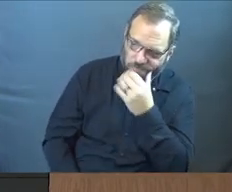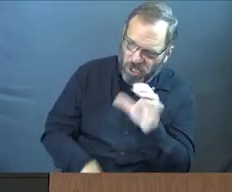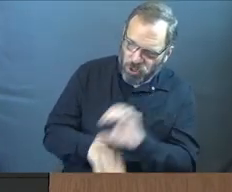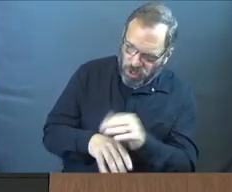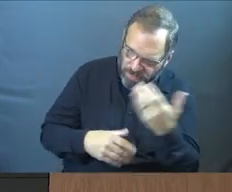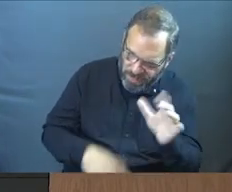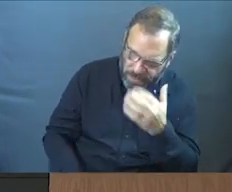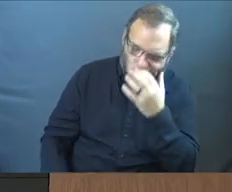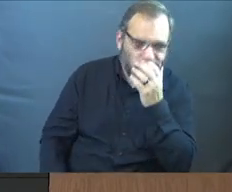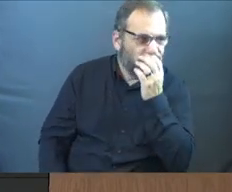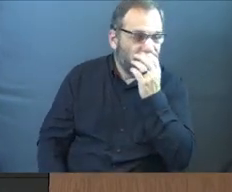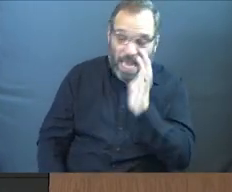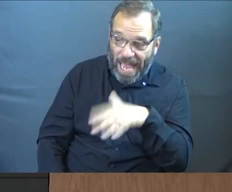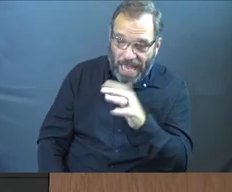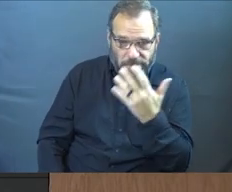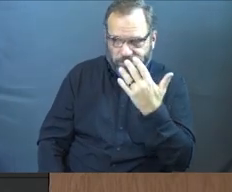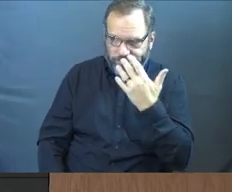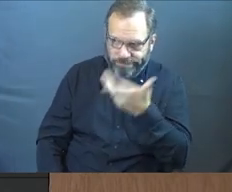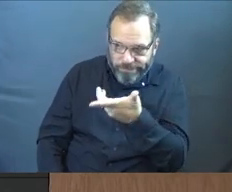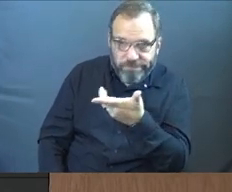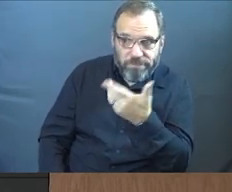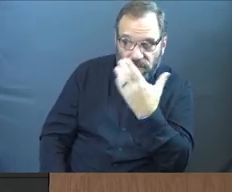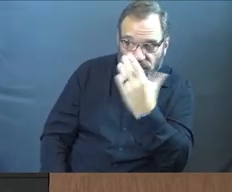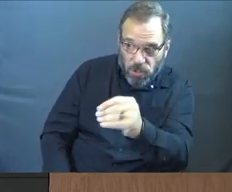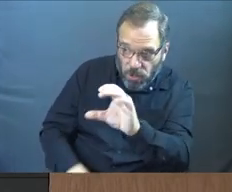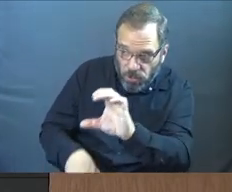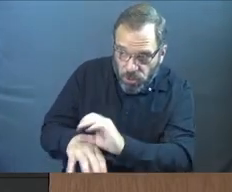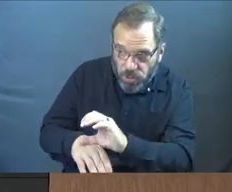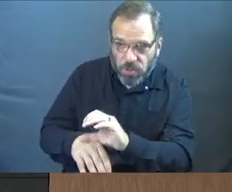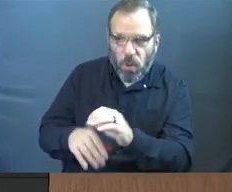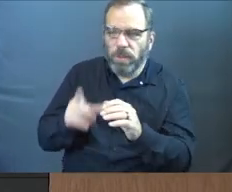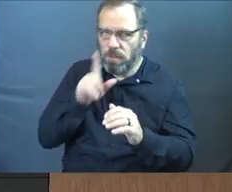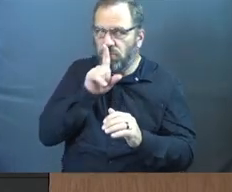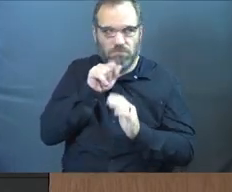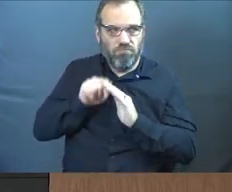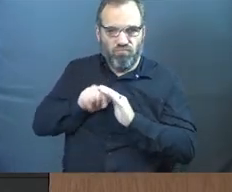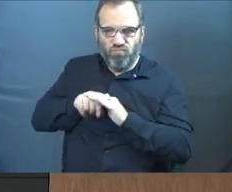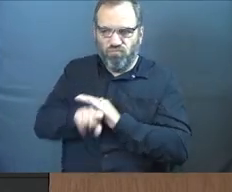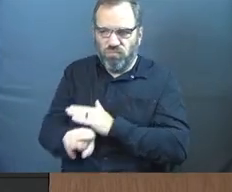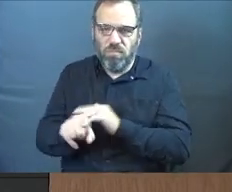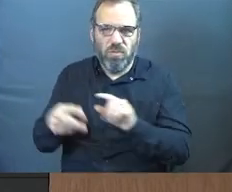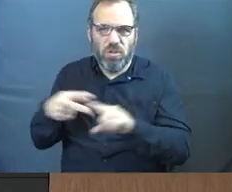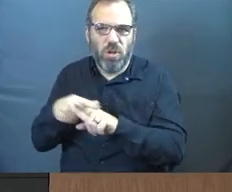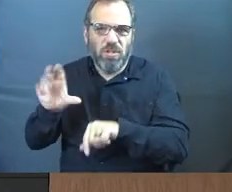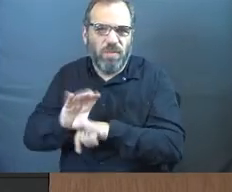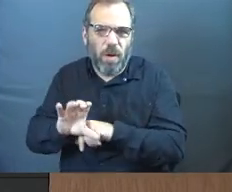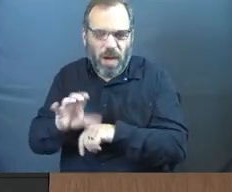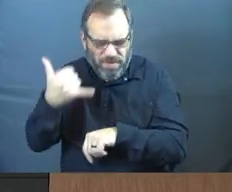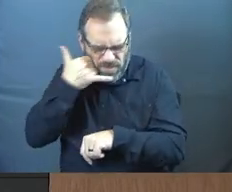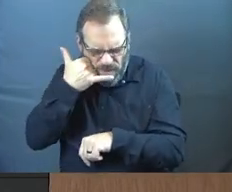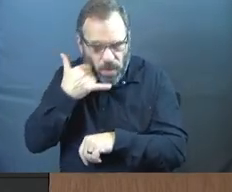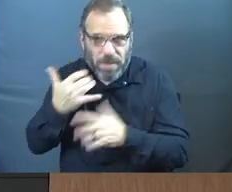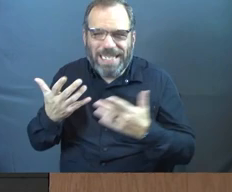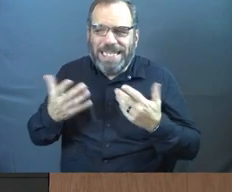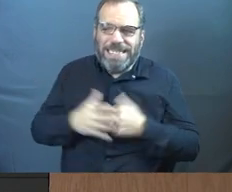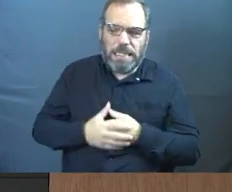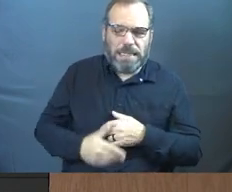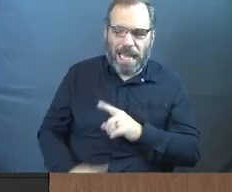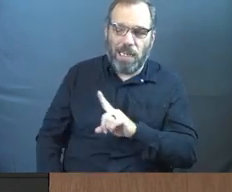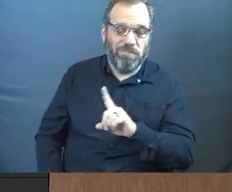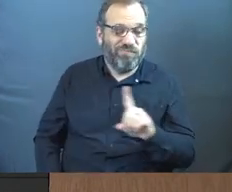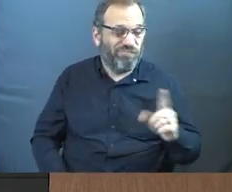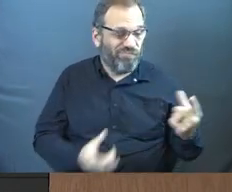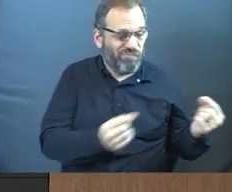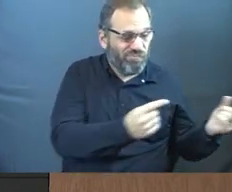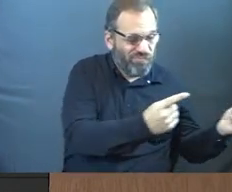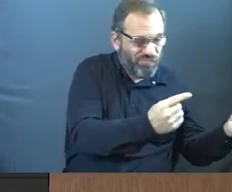church is over and stuff like that. And you're like, hey, did she actually go to church here? She is sneaking to just charge her phone or whatever else, you know? And it's like, you just kind of move on